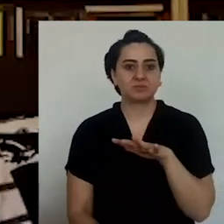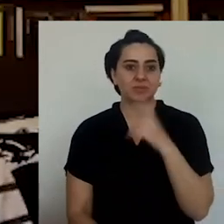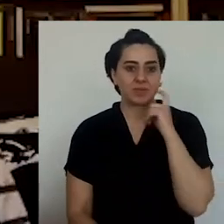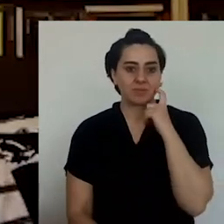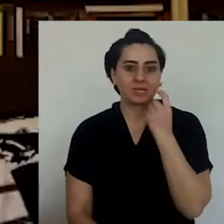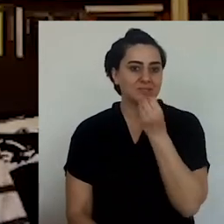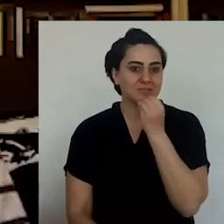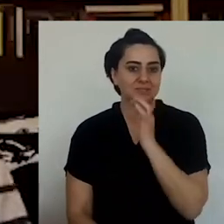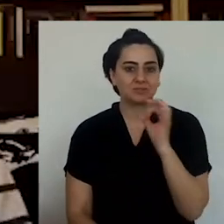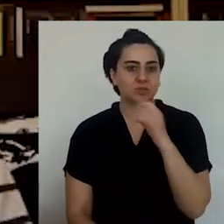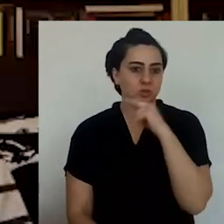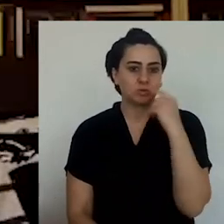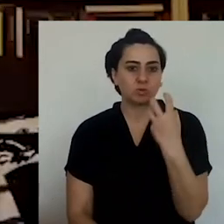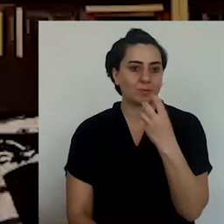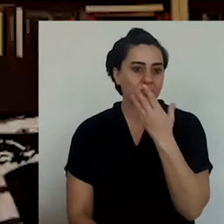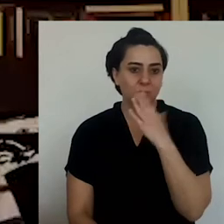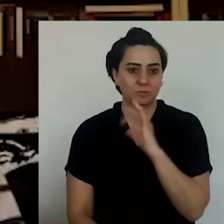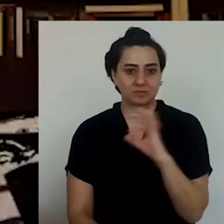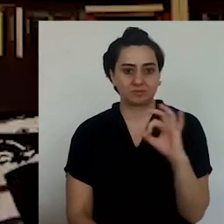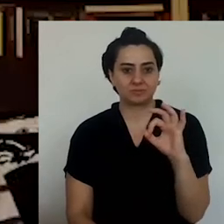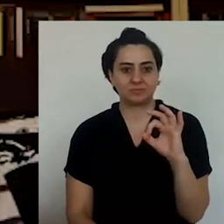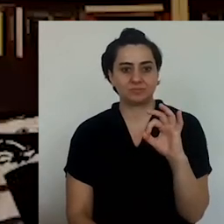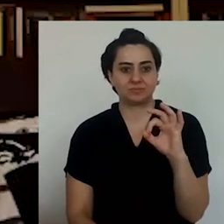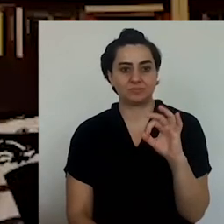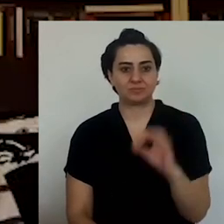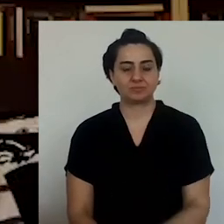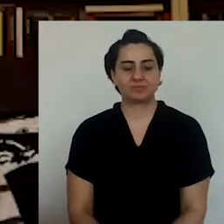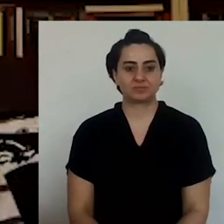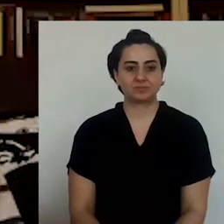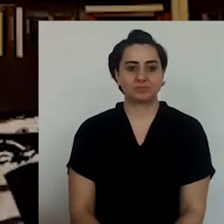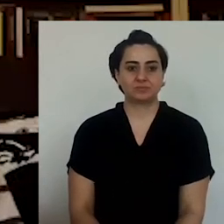example, for the past 100 or 150 years.